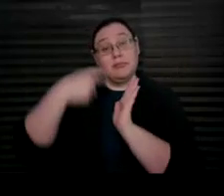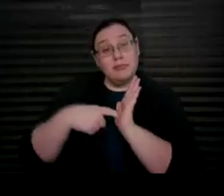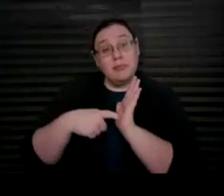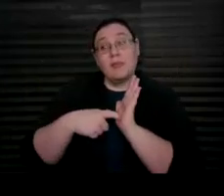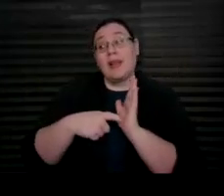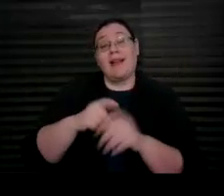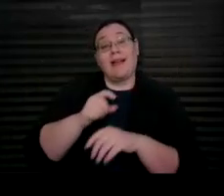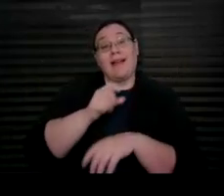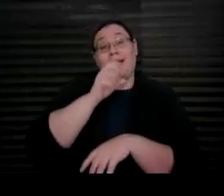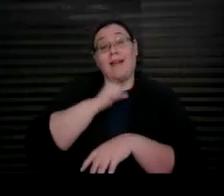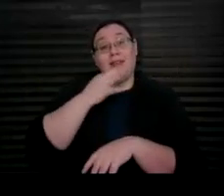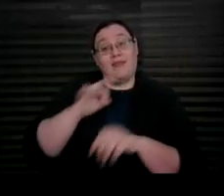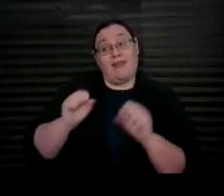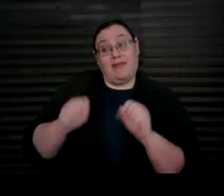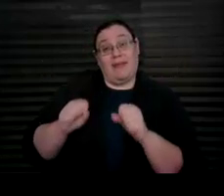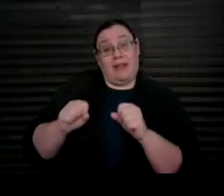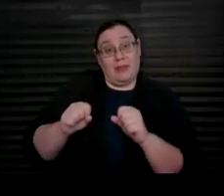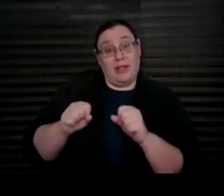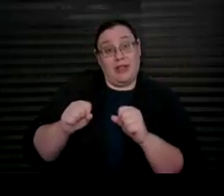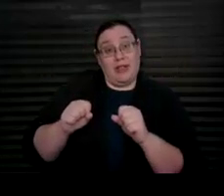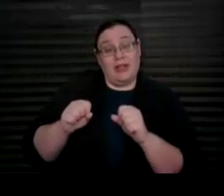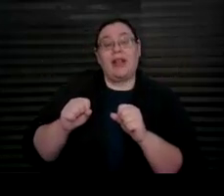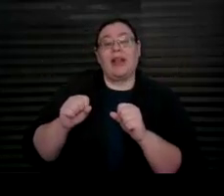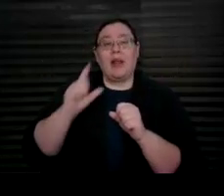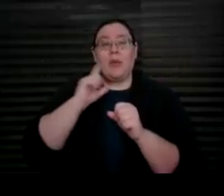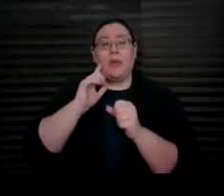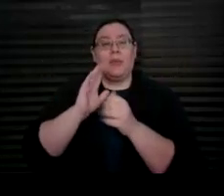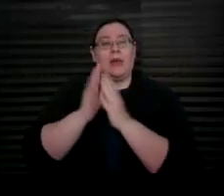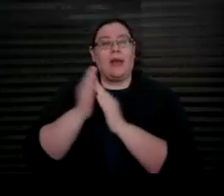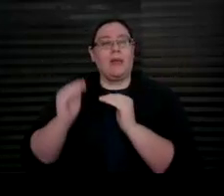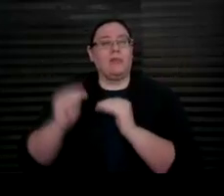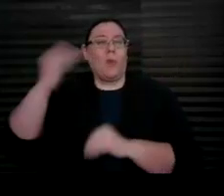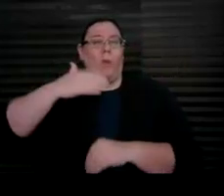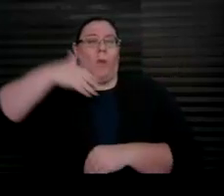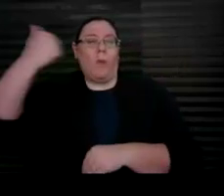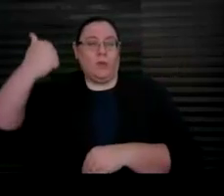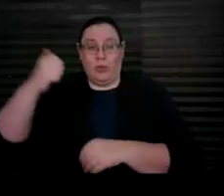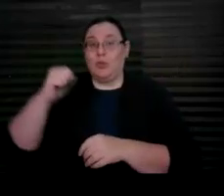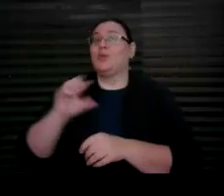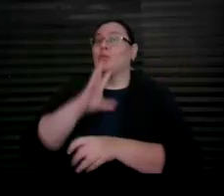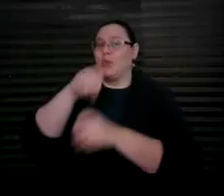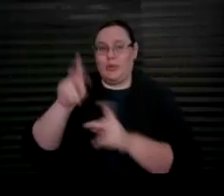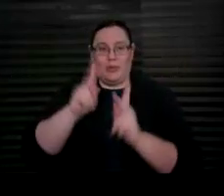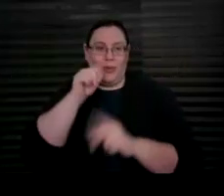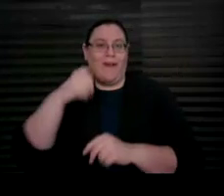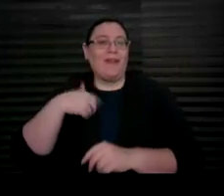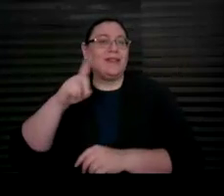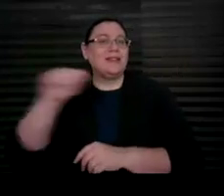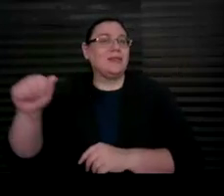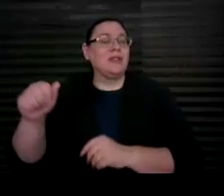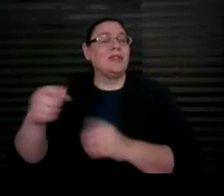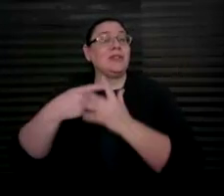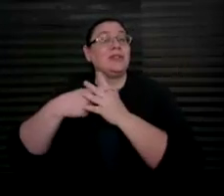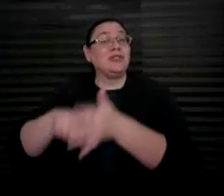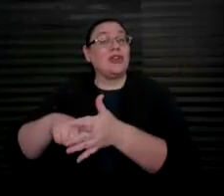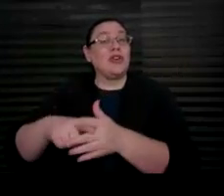age of eligibility is expanding to include people who have a disability that began before